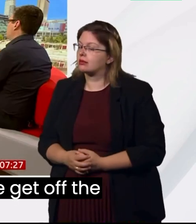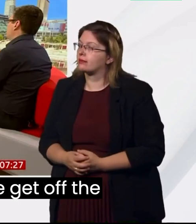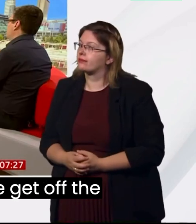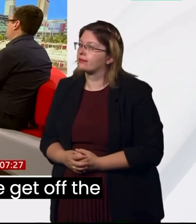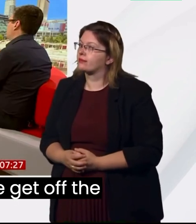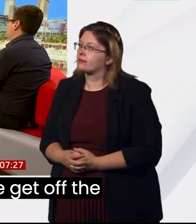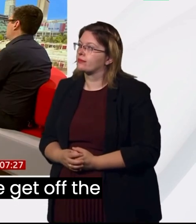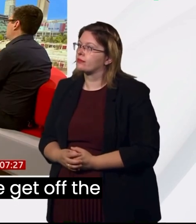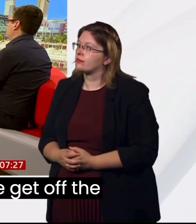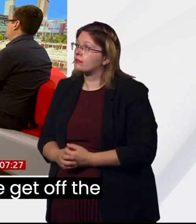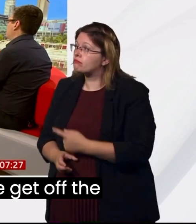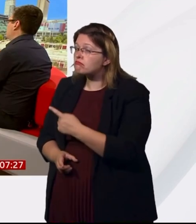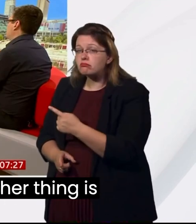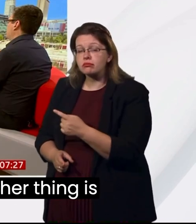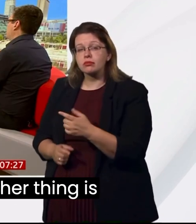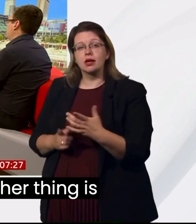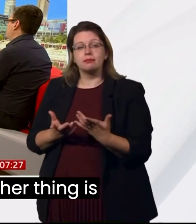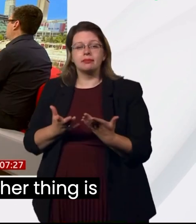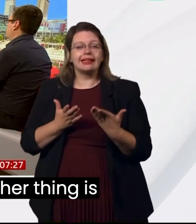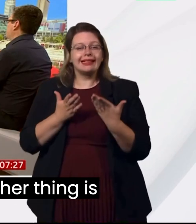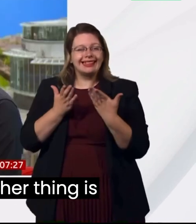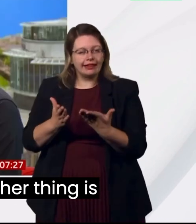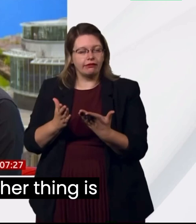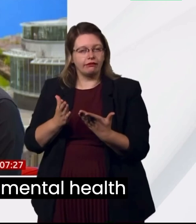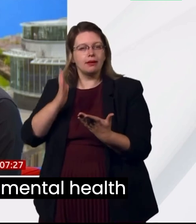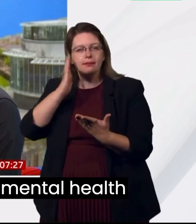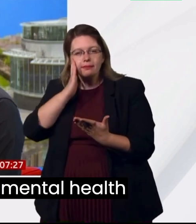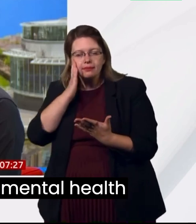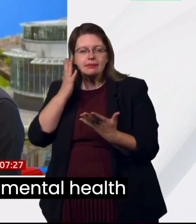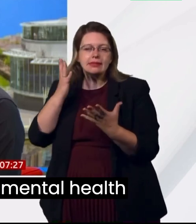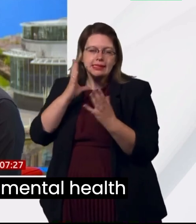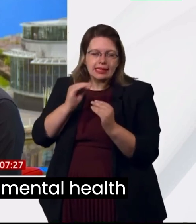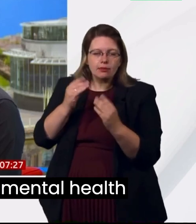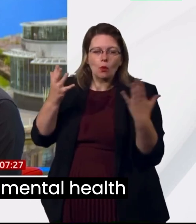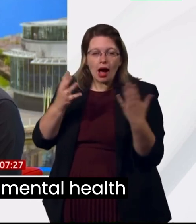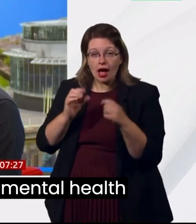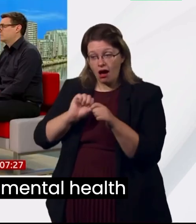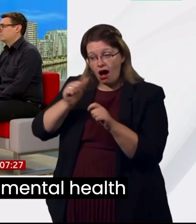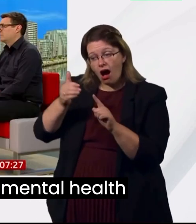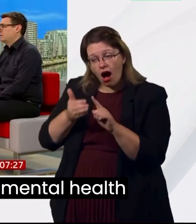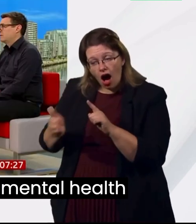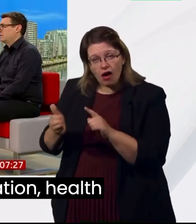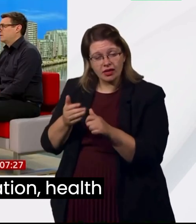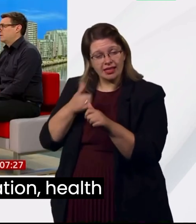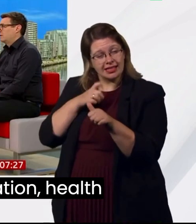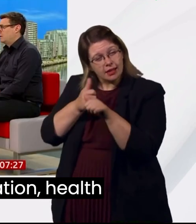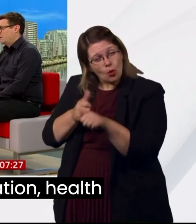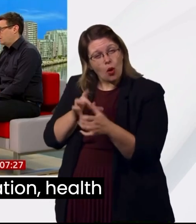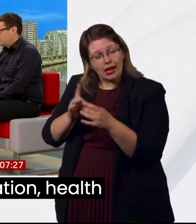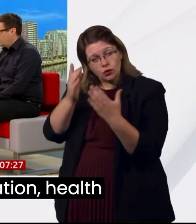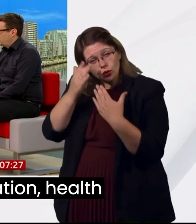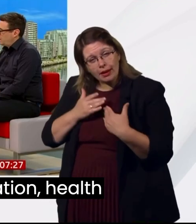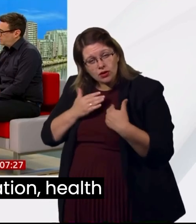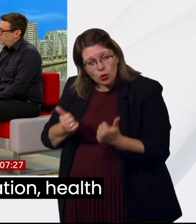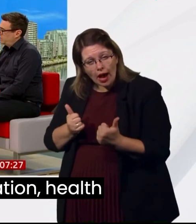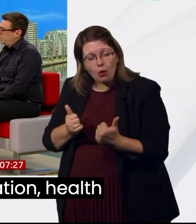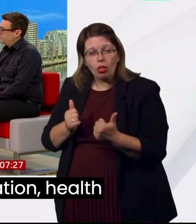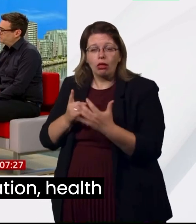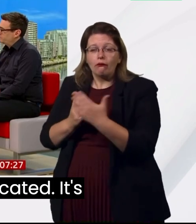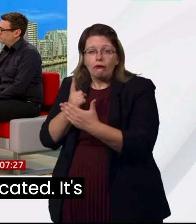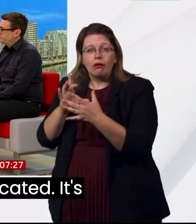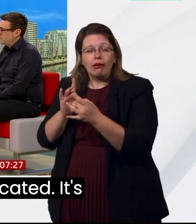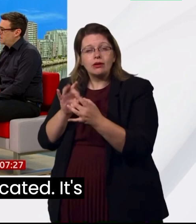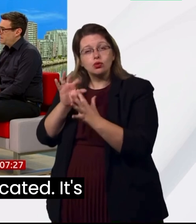one thing helping people get off the street, but then it's the other thing is providing the resources for mental health support, drugs rehabilitation,